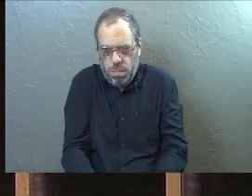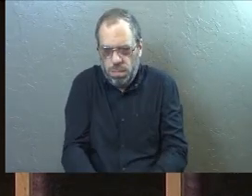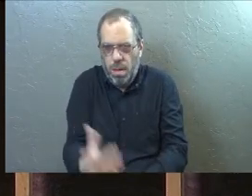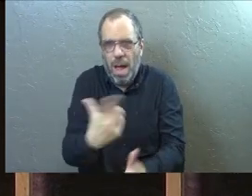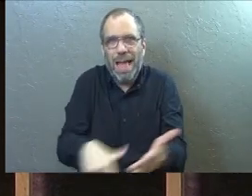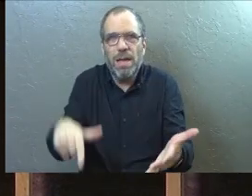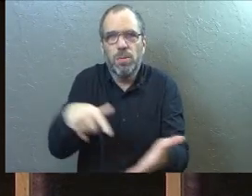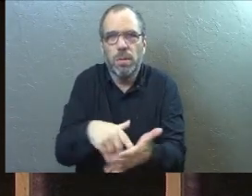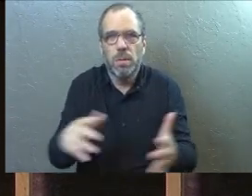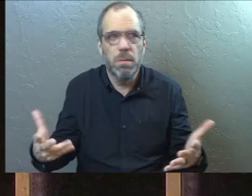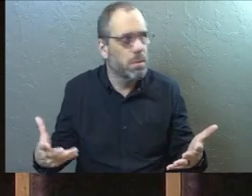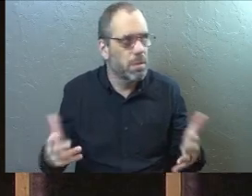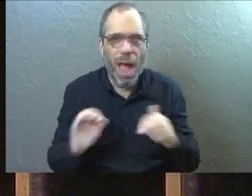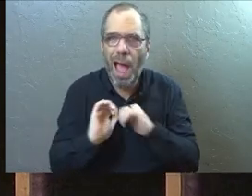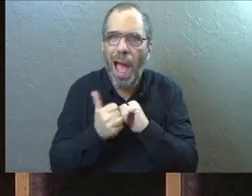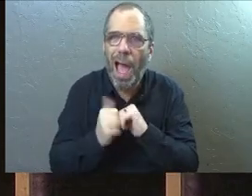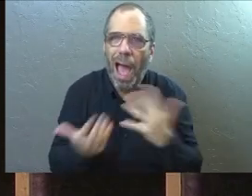again?